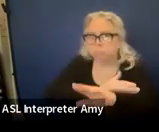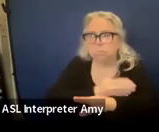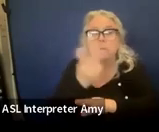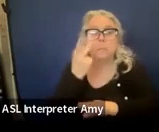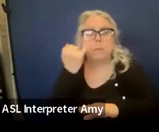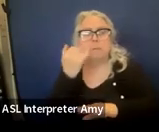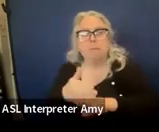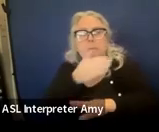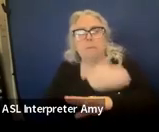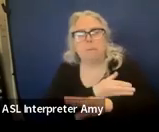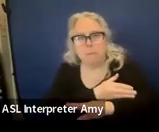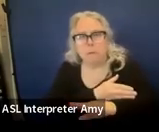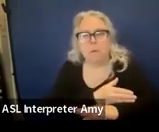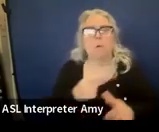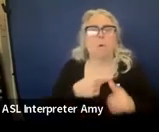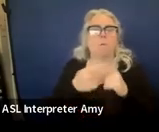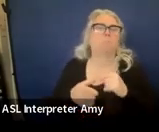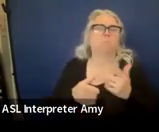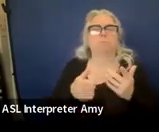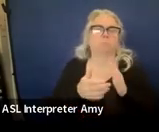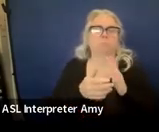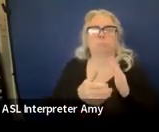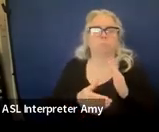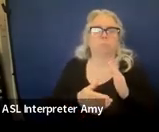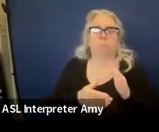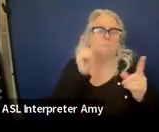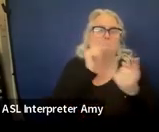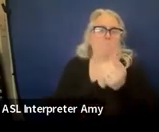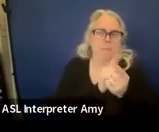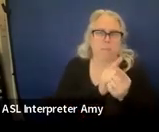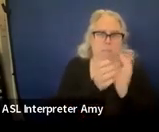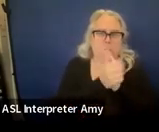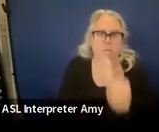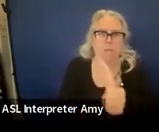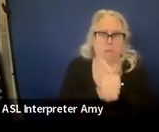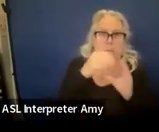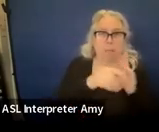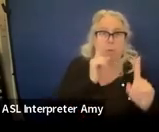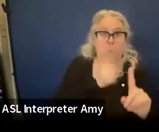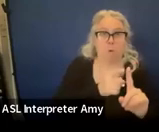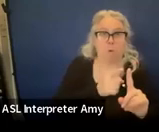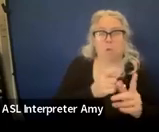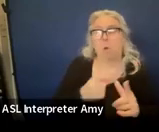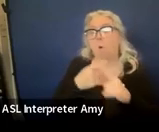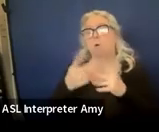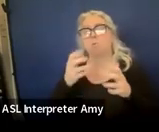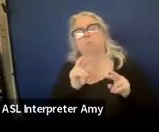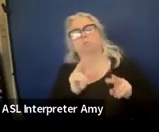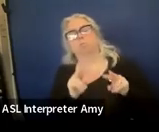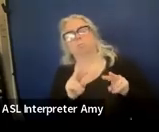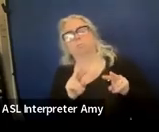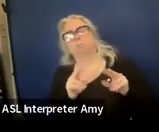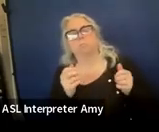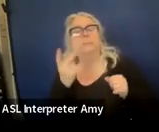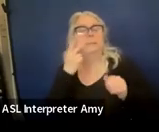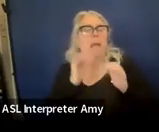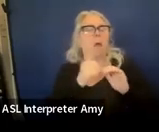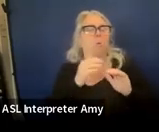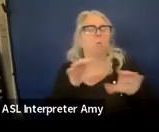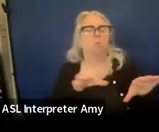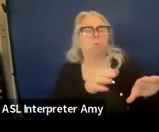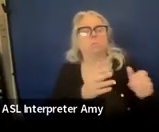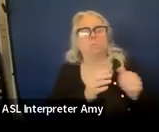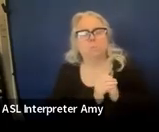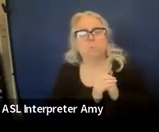if they're mastering that skill that's in the goal. Where again, if it's just you want to keep an eye on them, see how they're doing